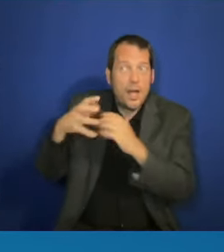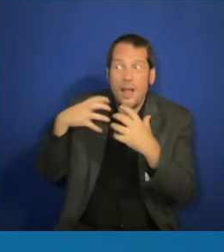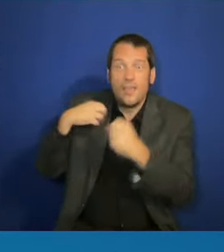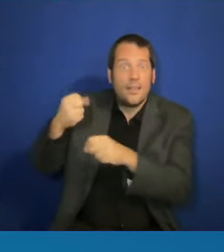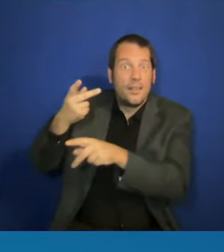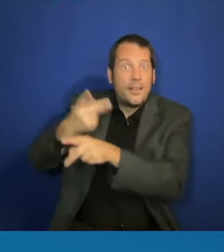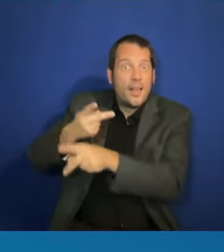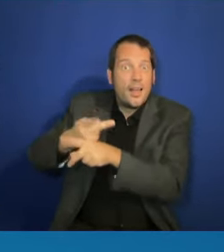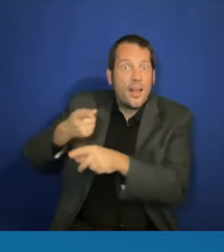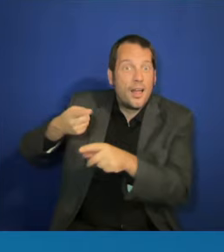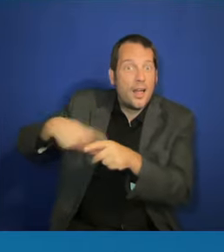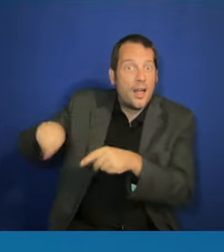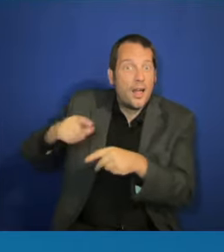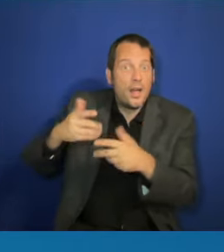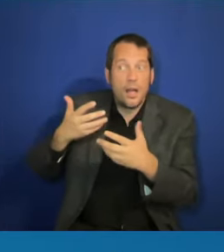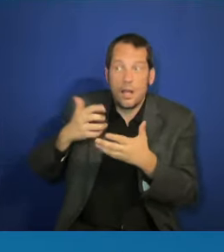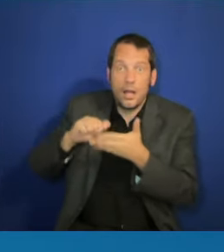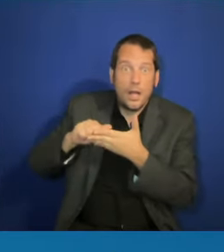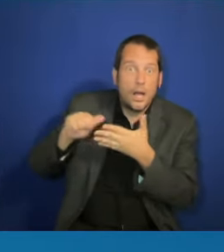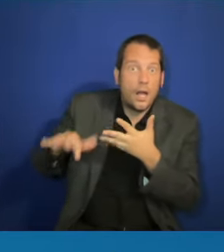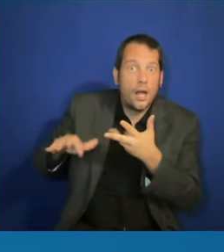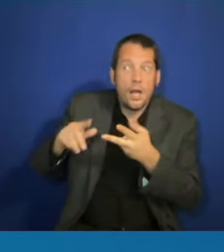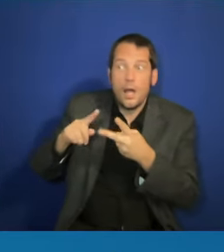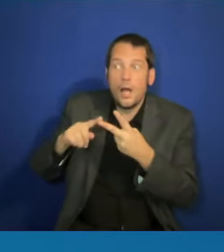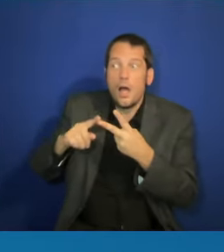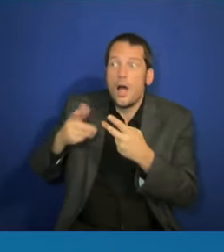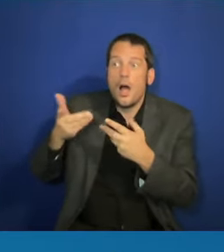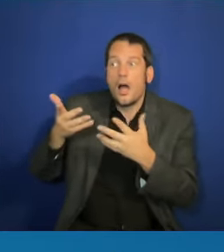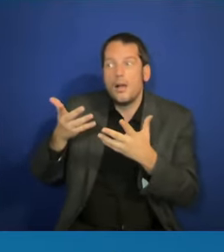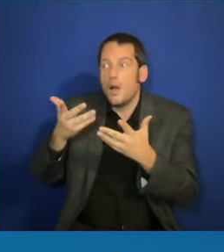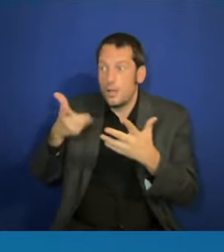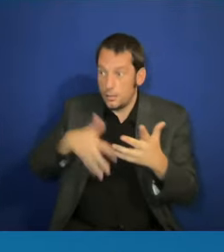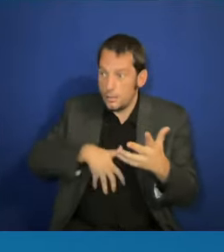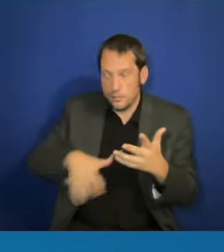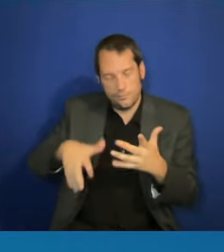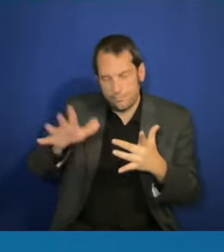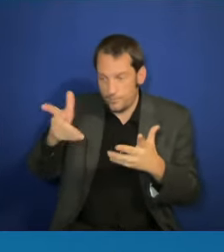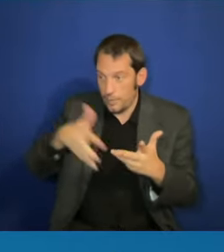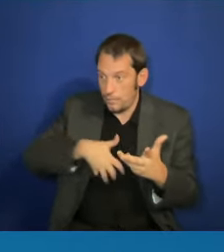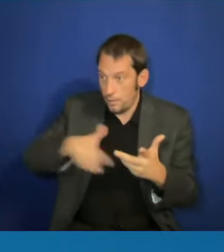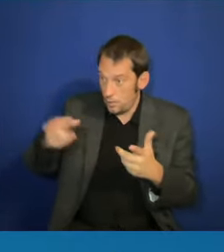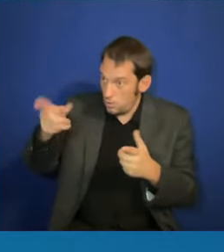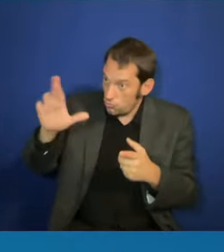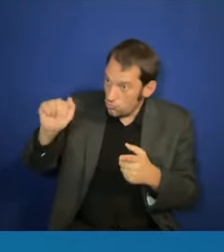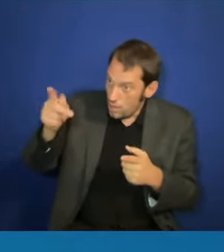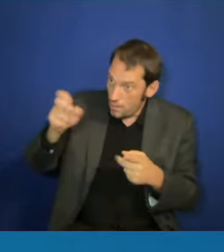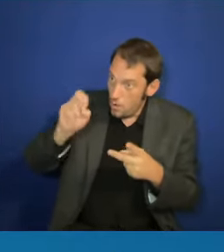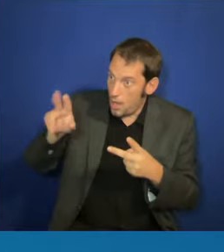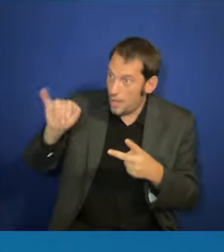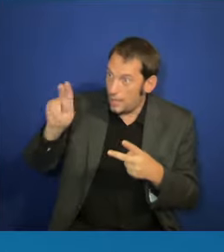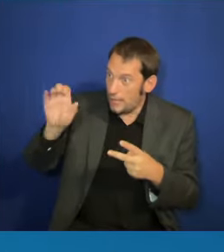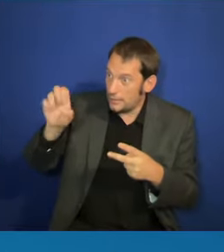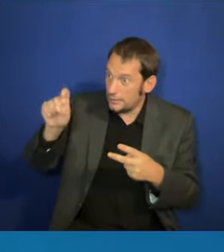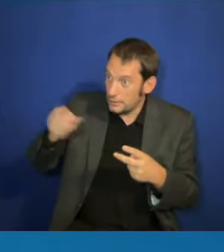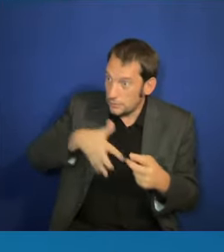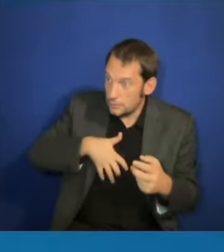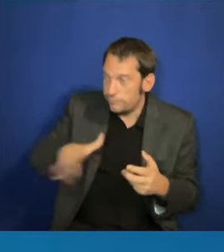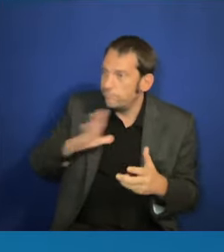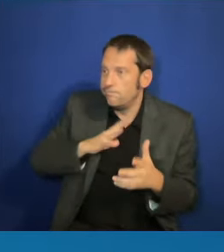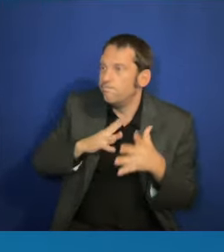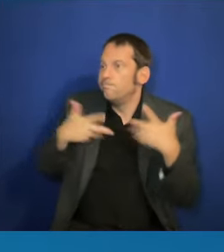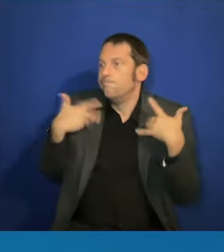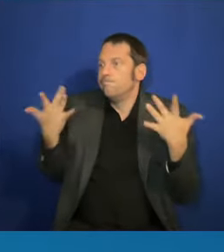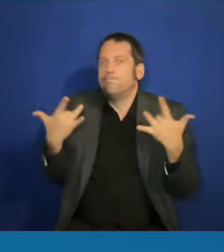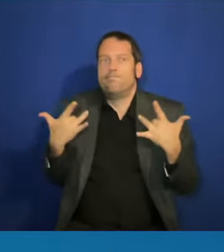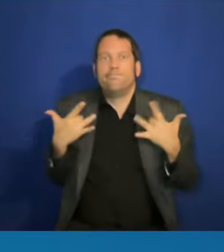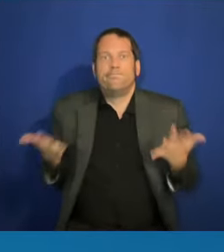for rape or incest. And on that last point, you know, we're a bunch of grown-ups, and this is real in terms of what's happening in our